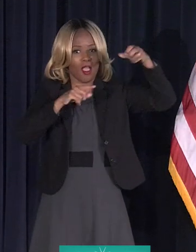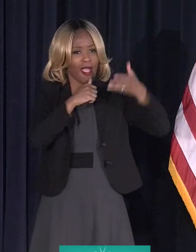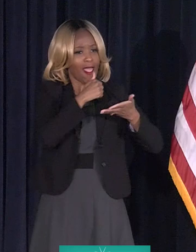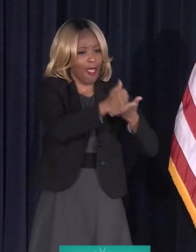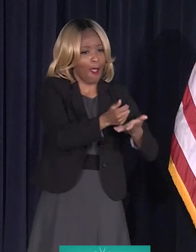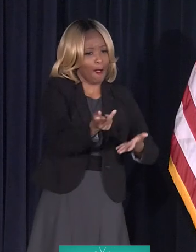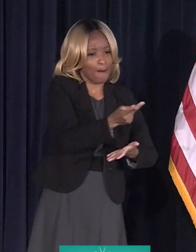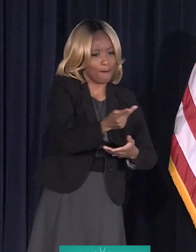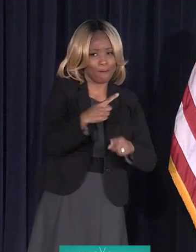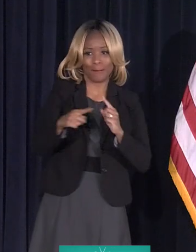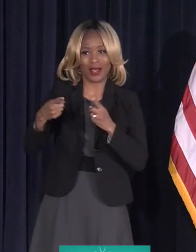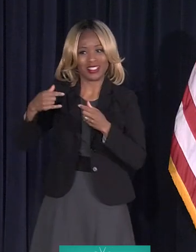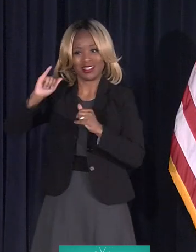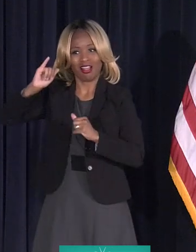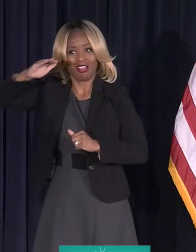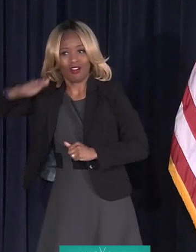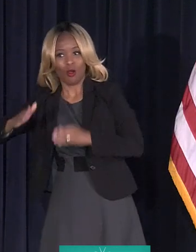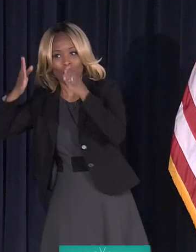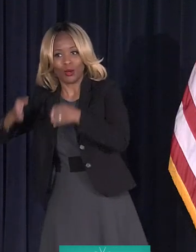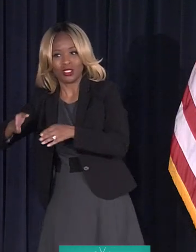person is unable to see.